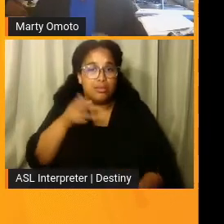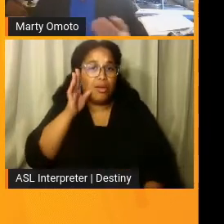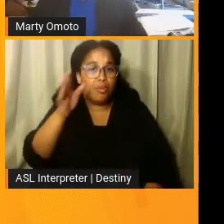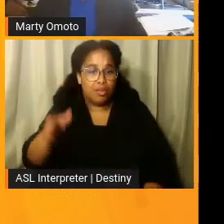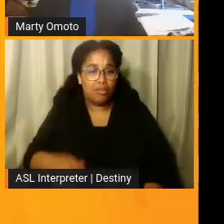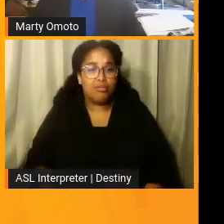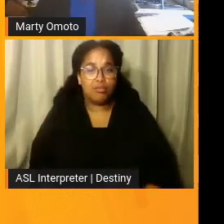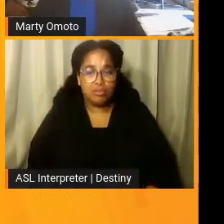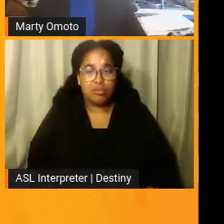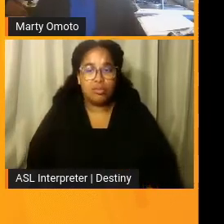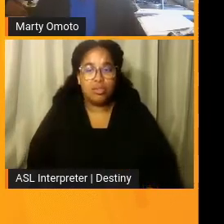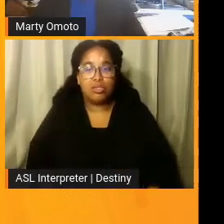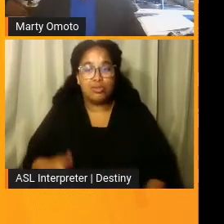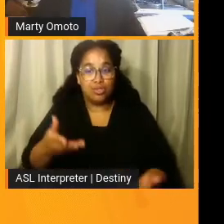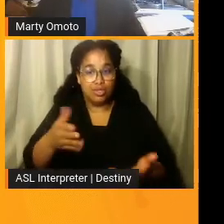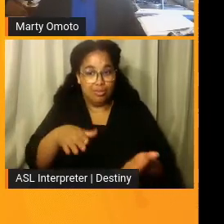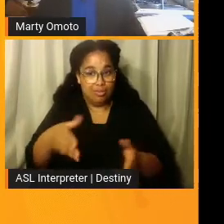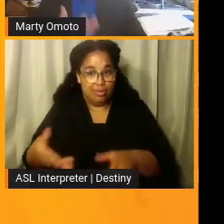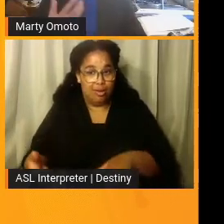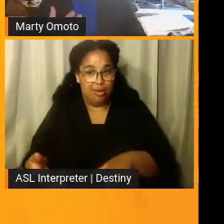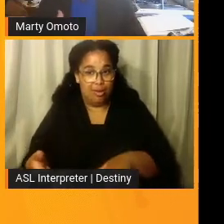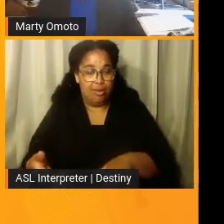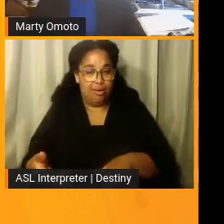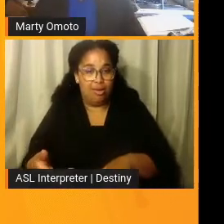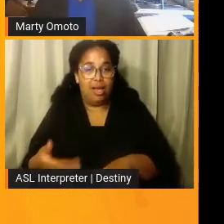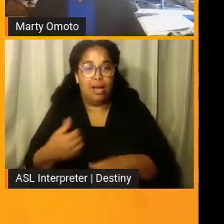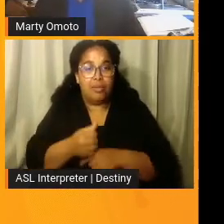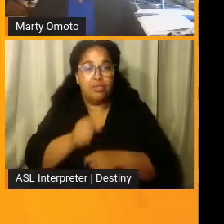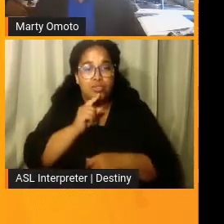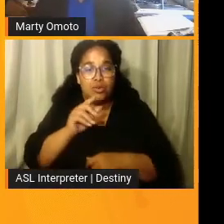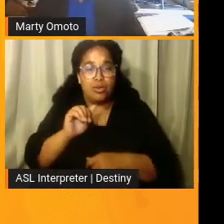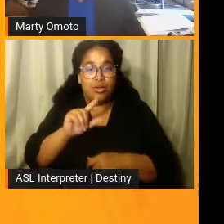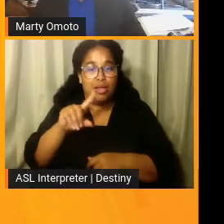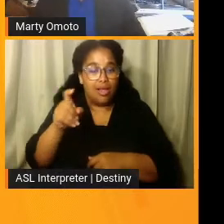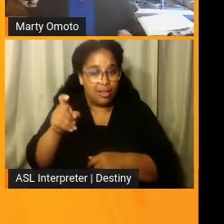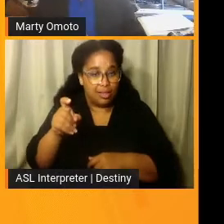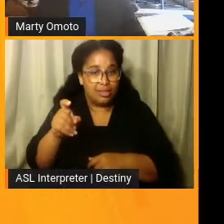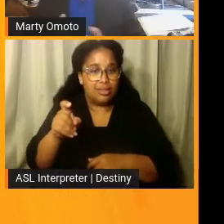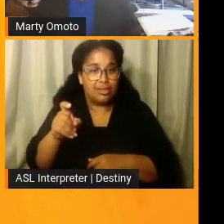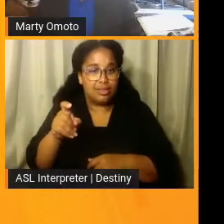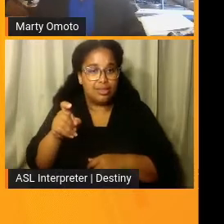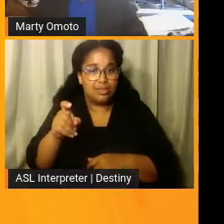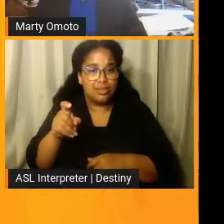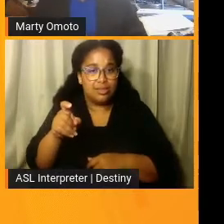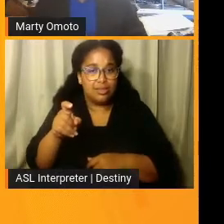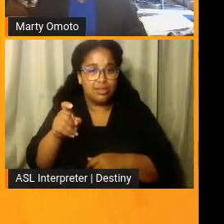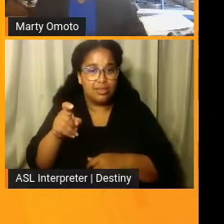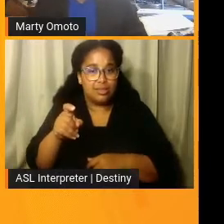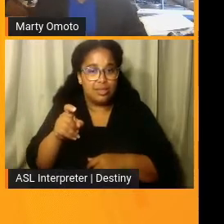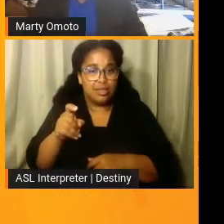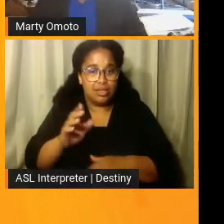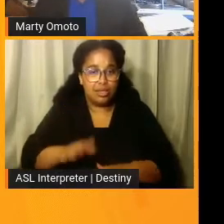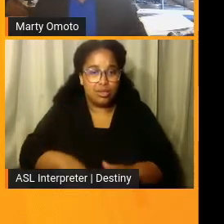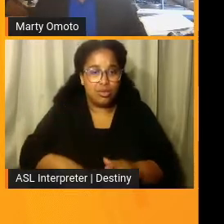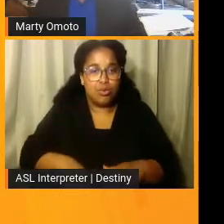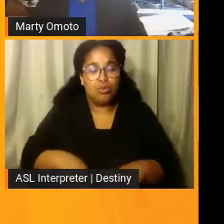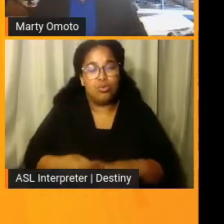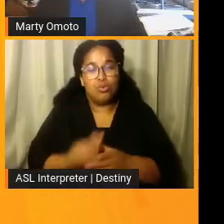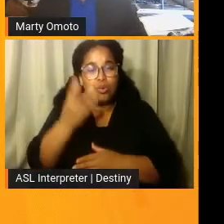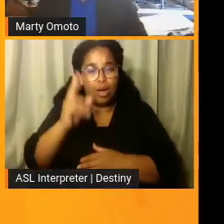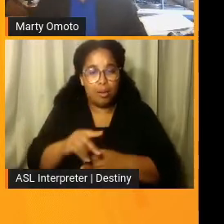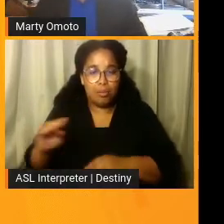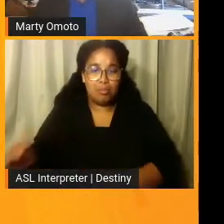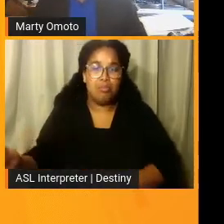And so after she died, I made sure that Alex, um, you know, came up and moved to